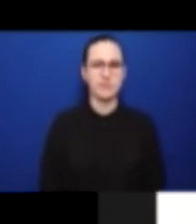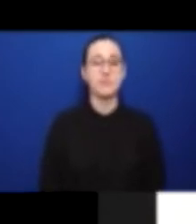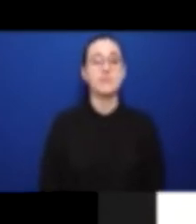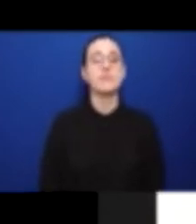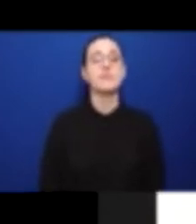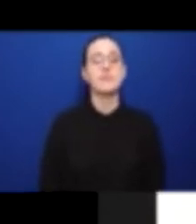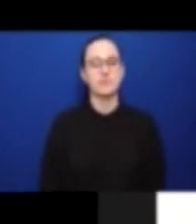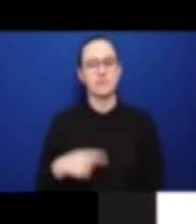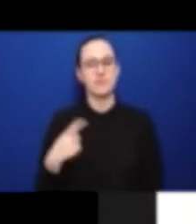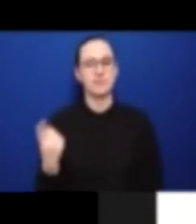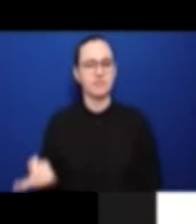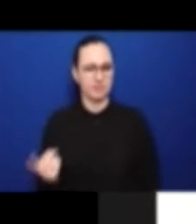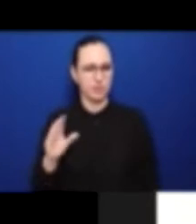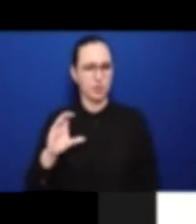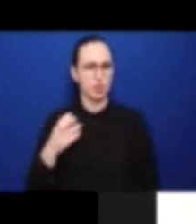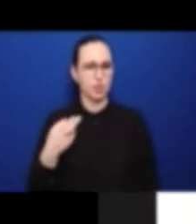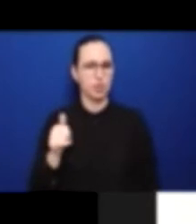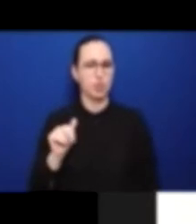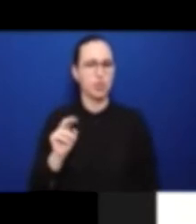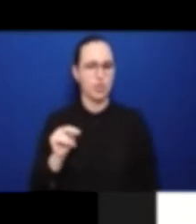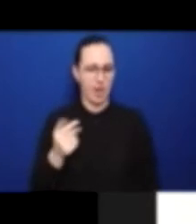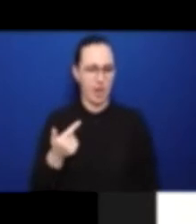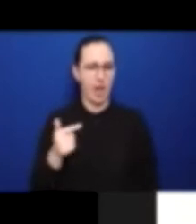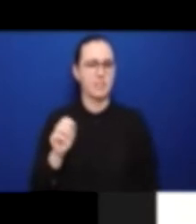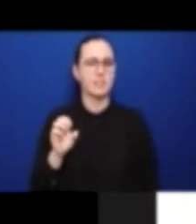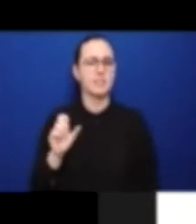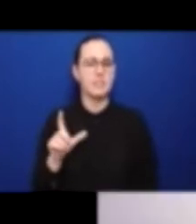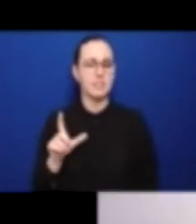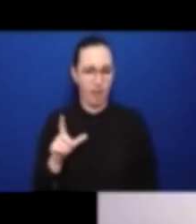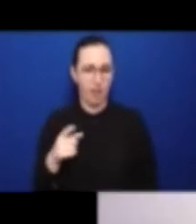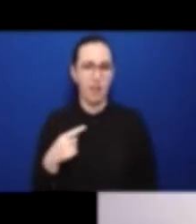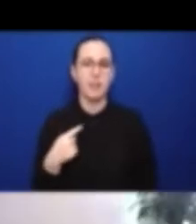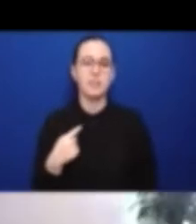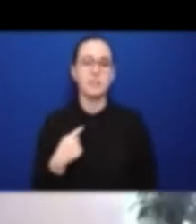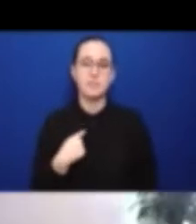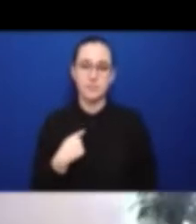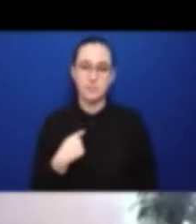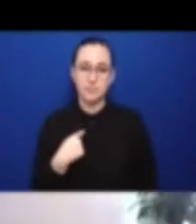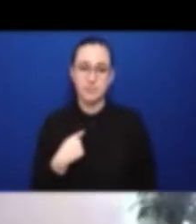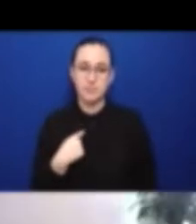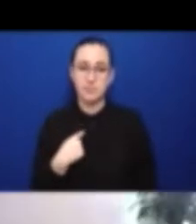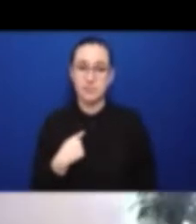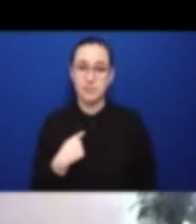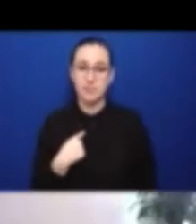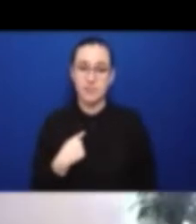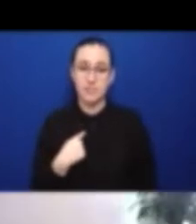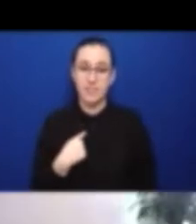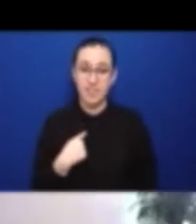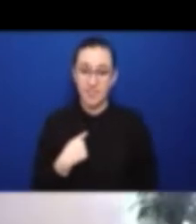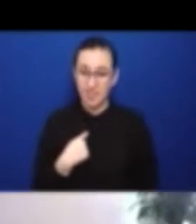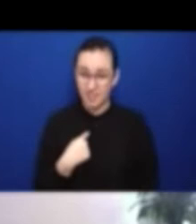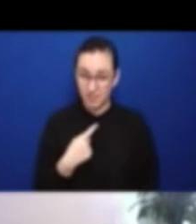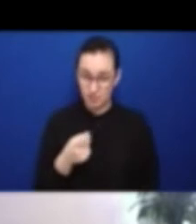I believe we have the floor, Andrew. I'm not sure if you wanted me to go first.